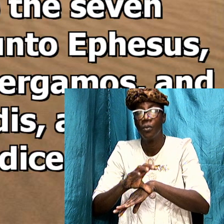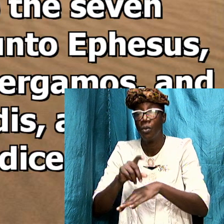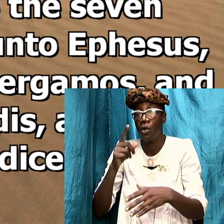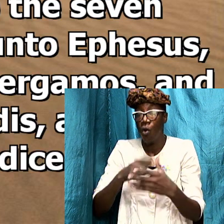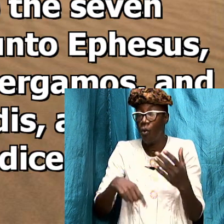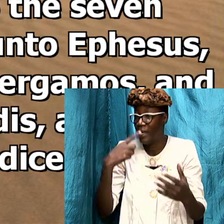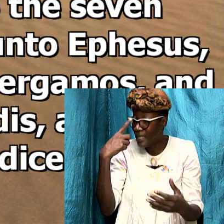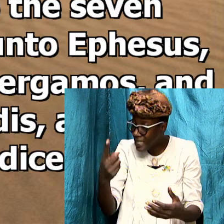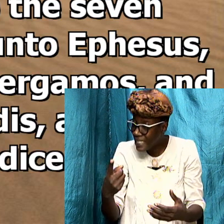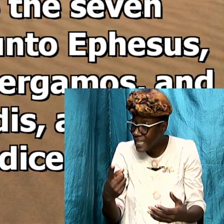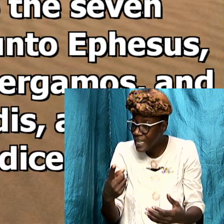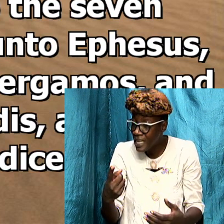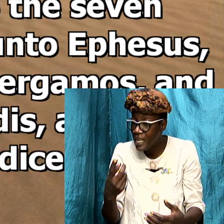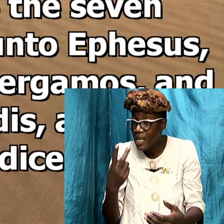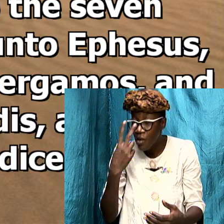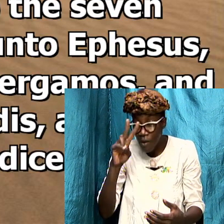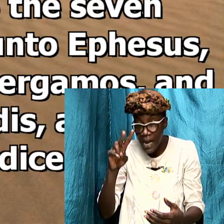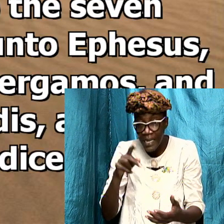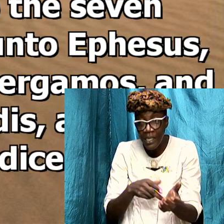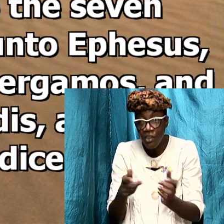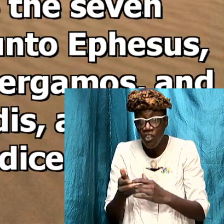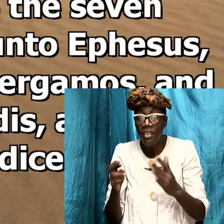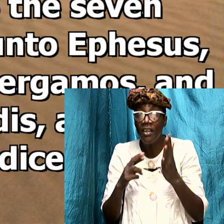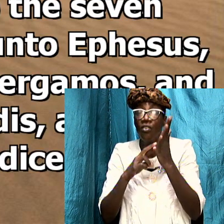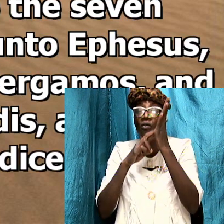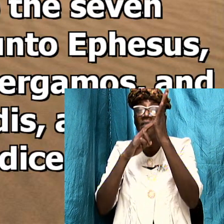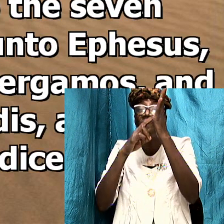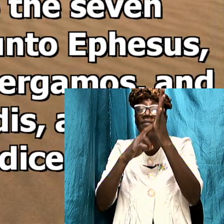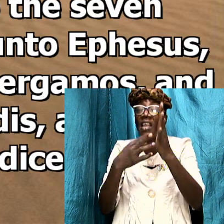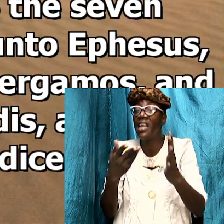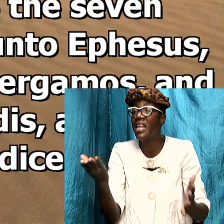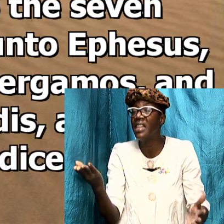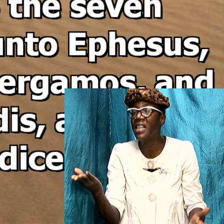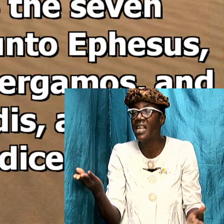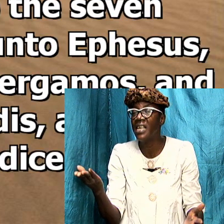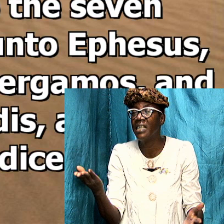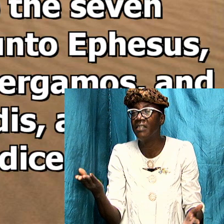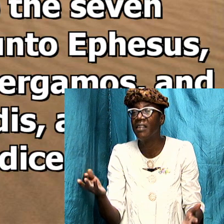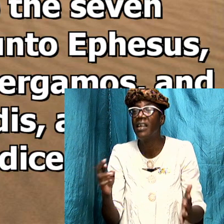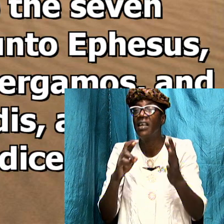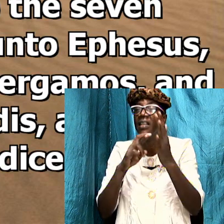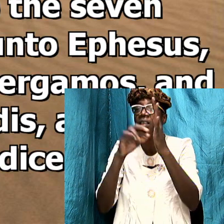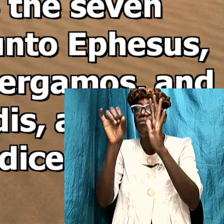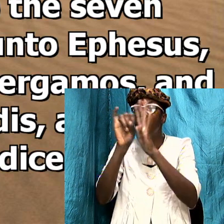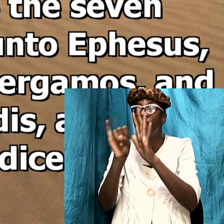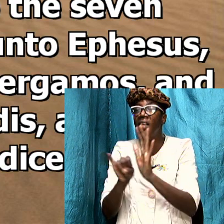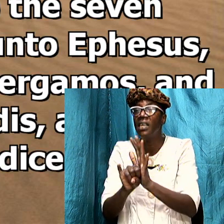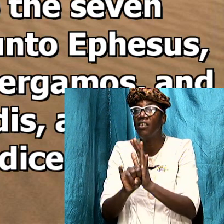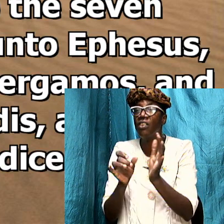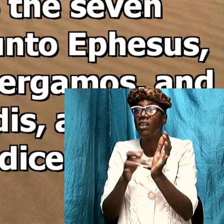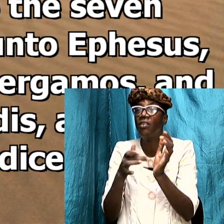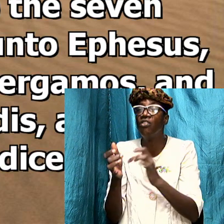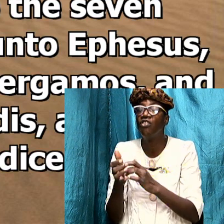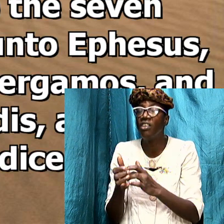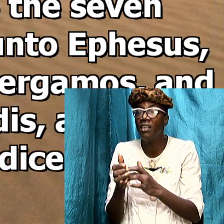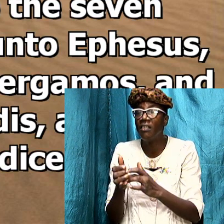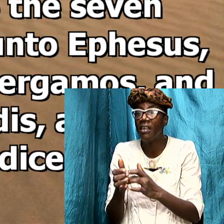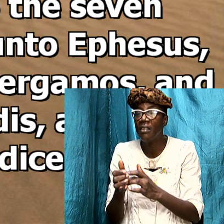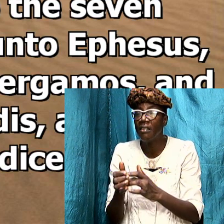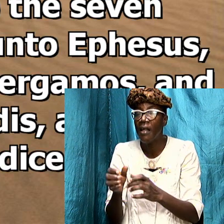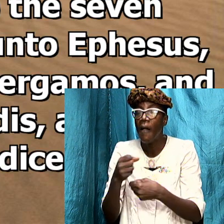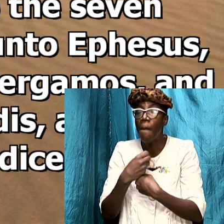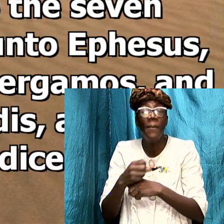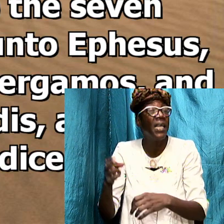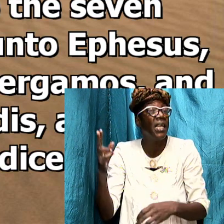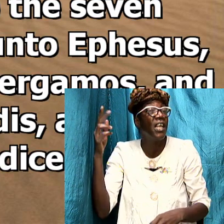so Jesus is revealing the things to him it is the revelation of Jesus Jesus making it